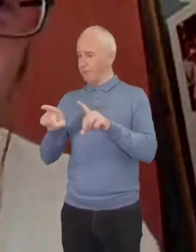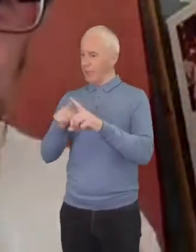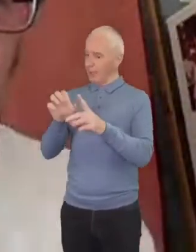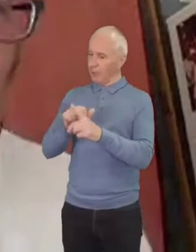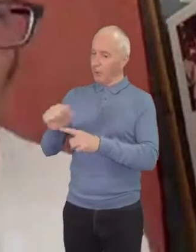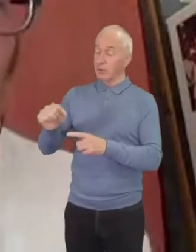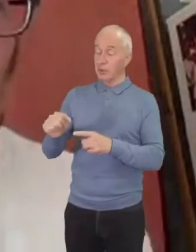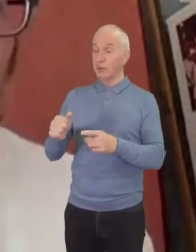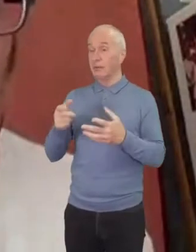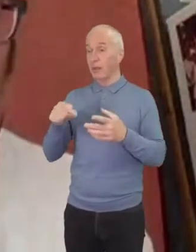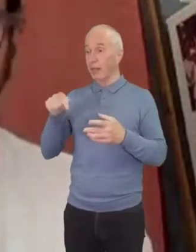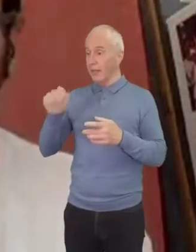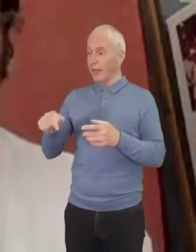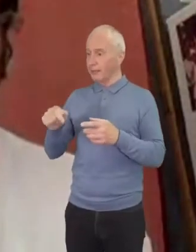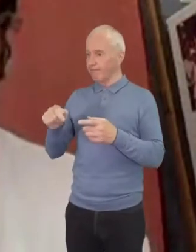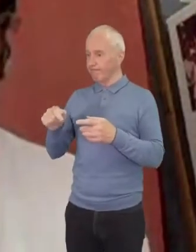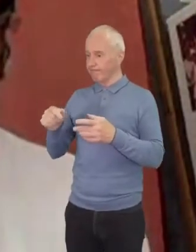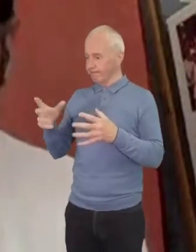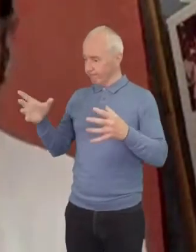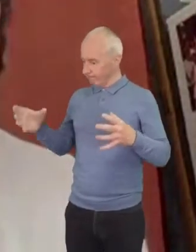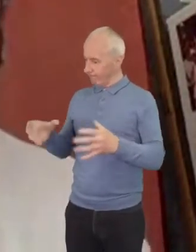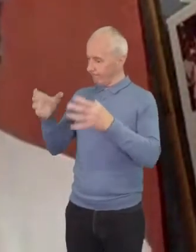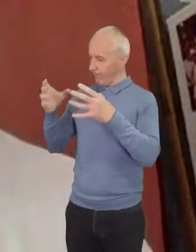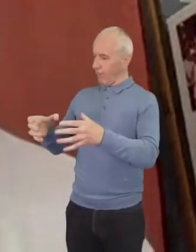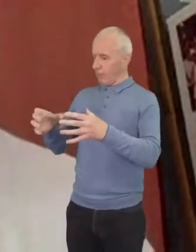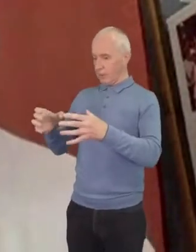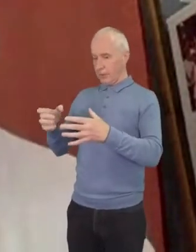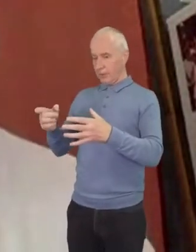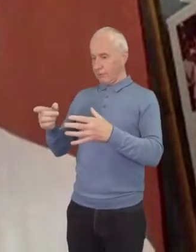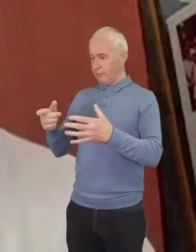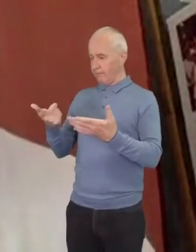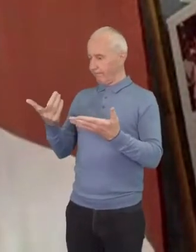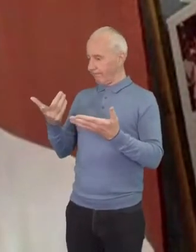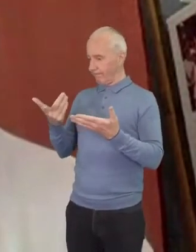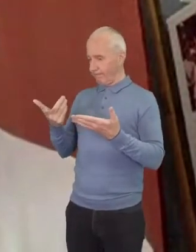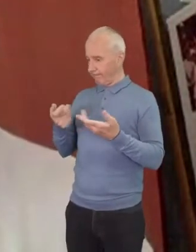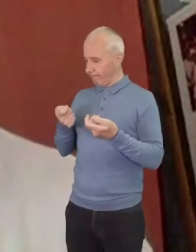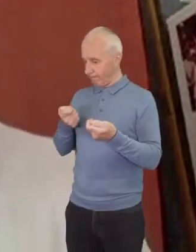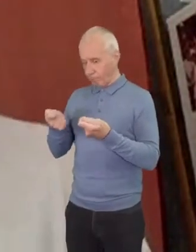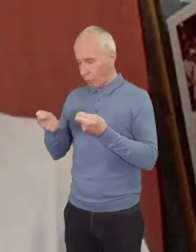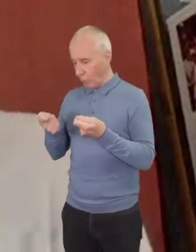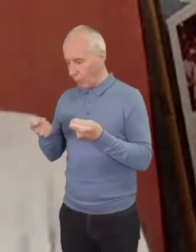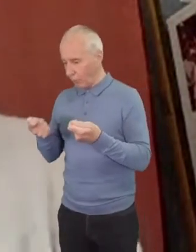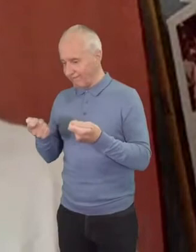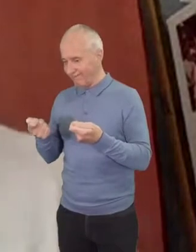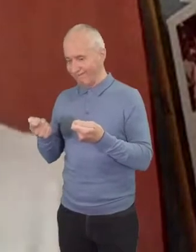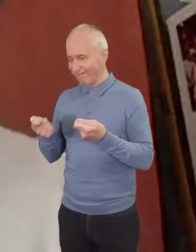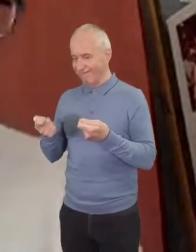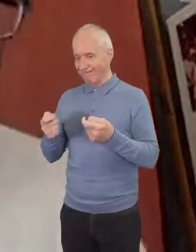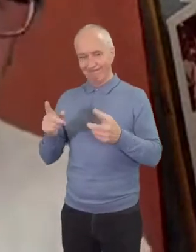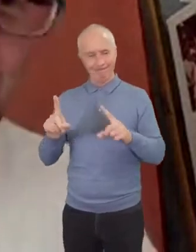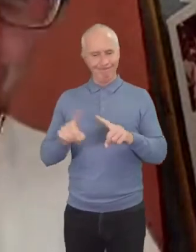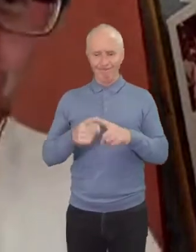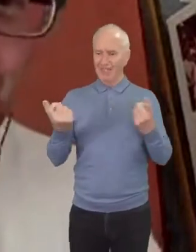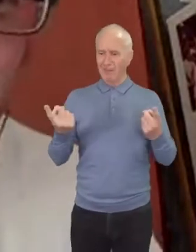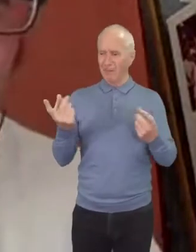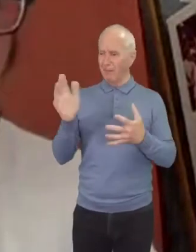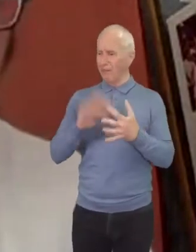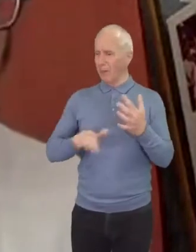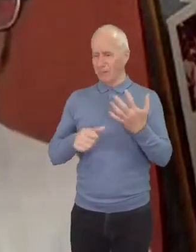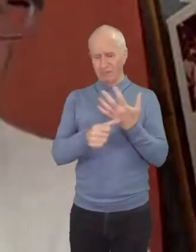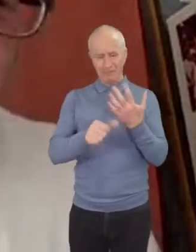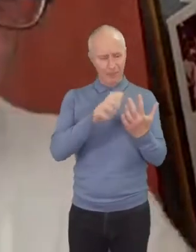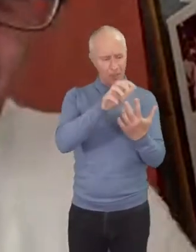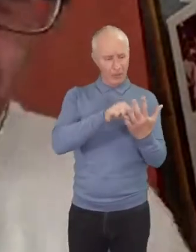that homogenous rule is very i think um contrary to the gospel where jesus